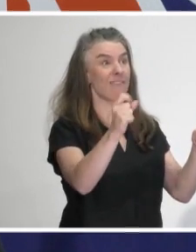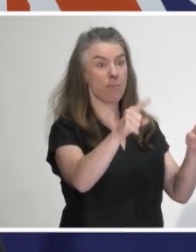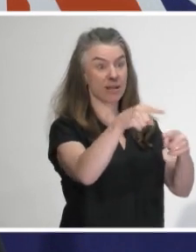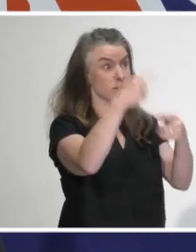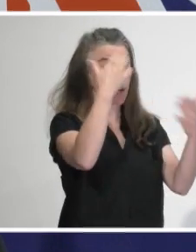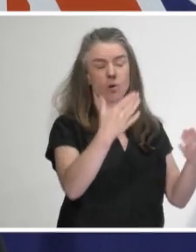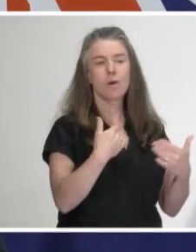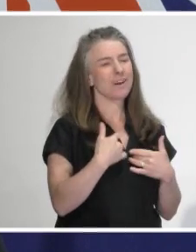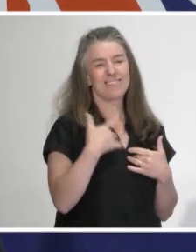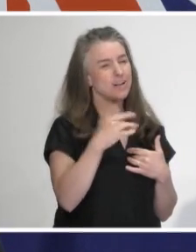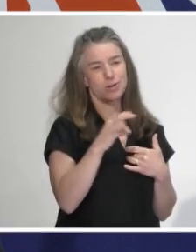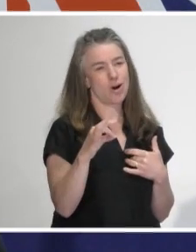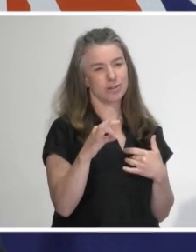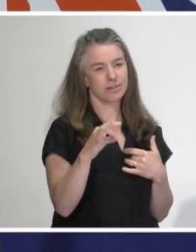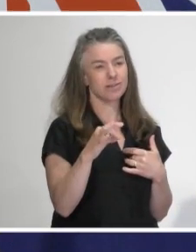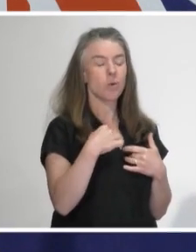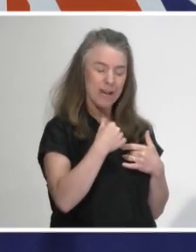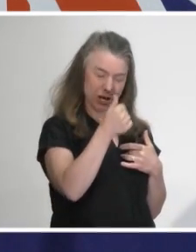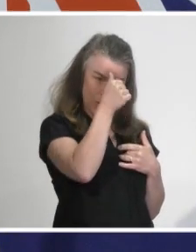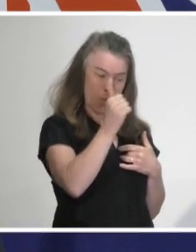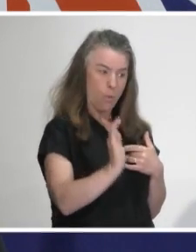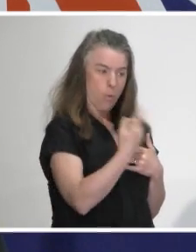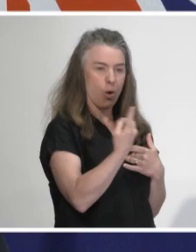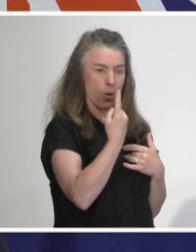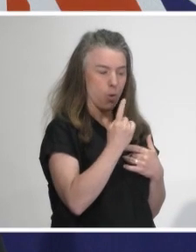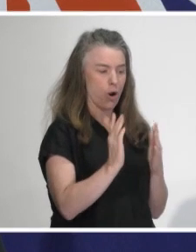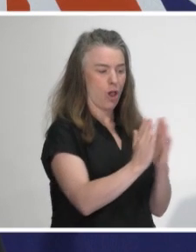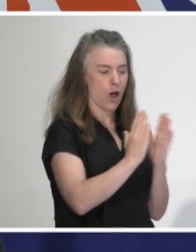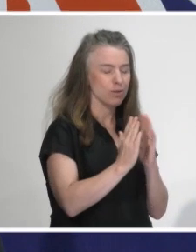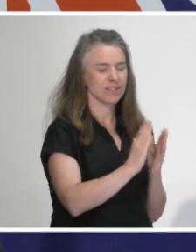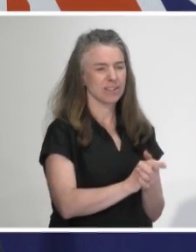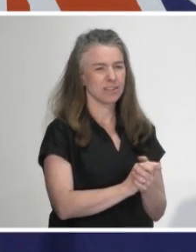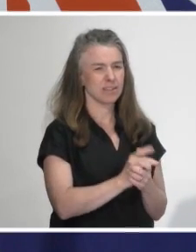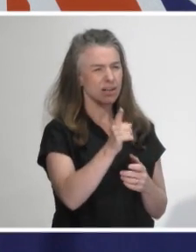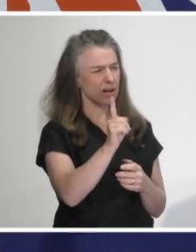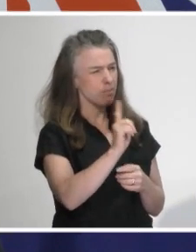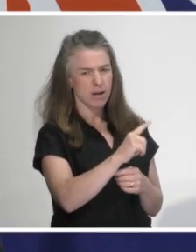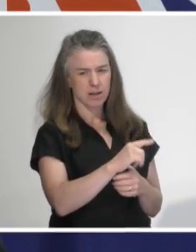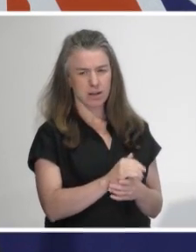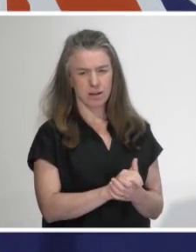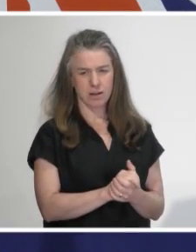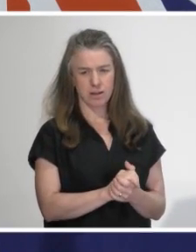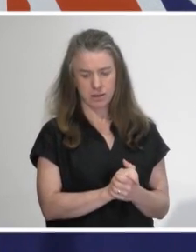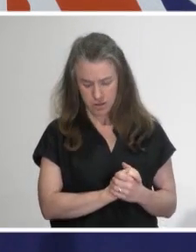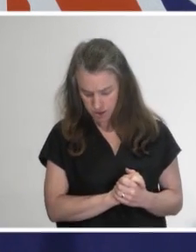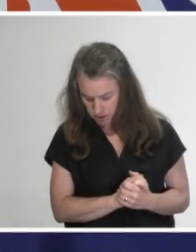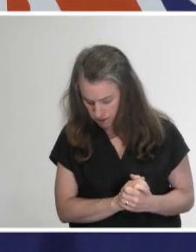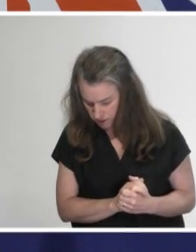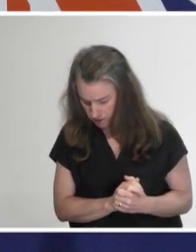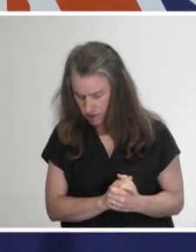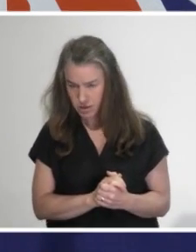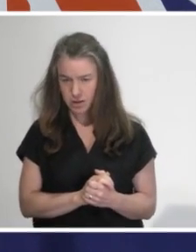identifying that that is a cluster and providing an update on any additional cases each day. Spectrum for example. Yes and actually